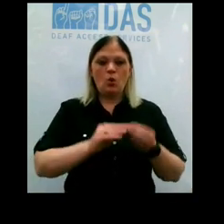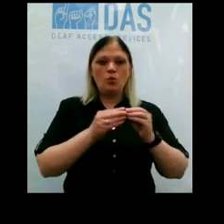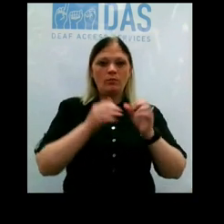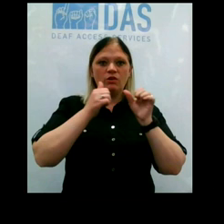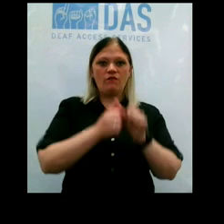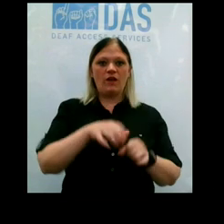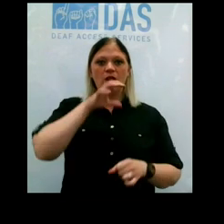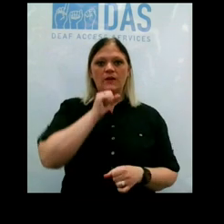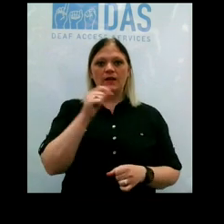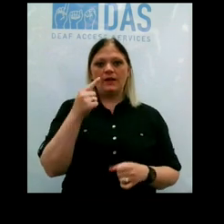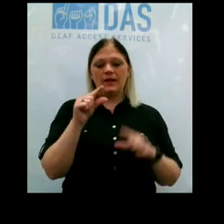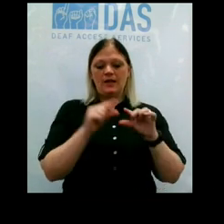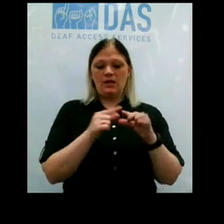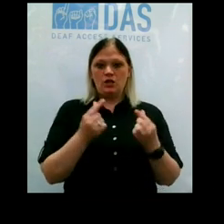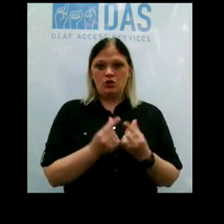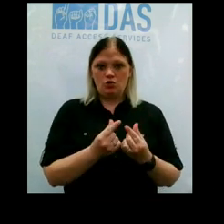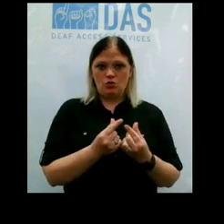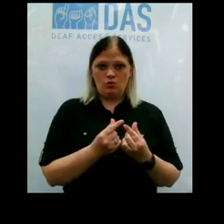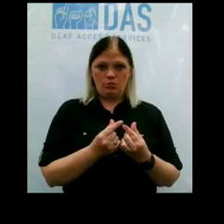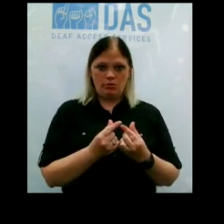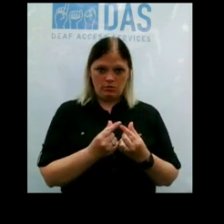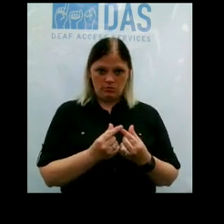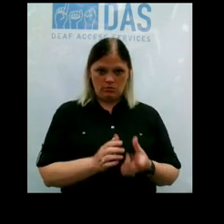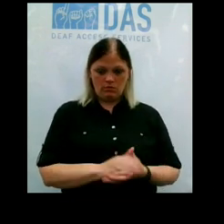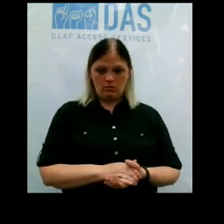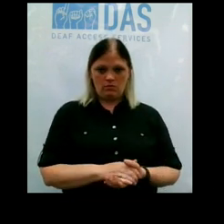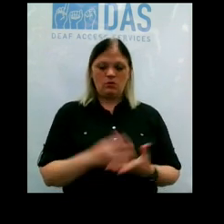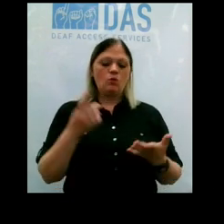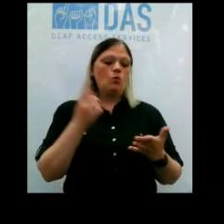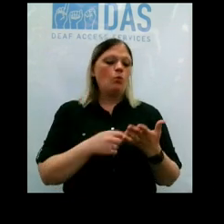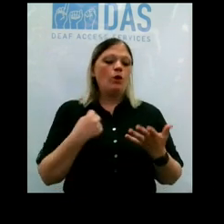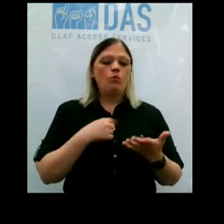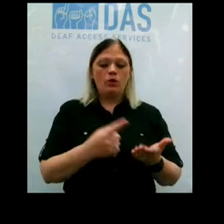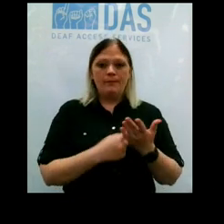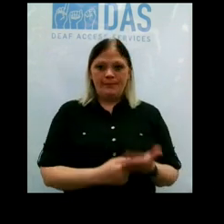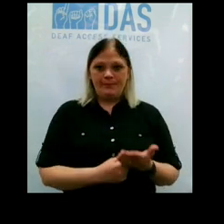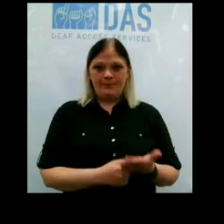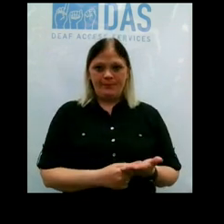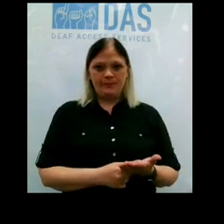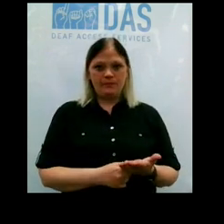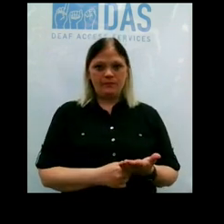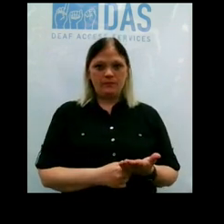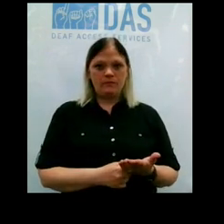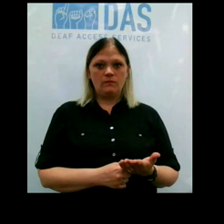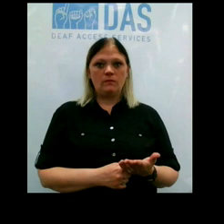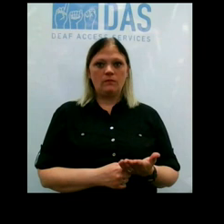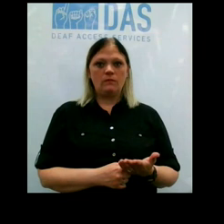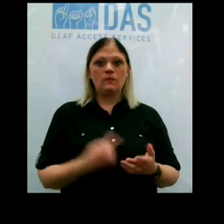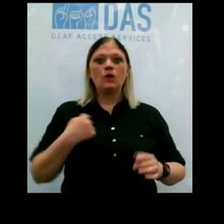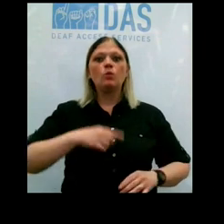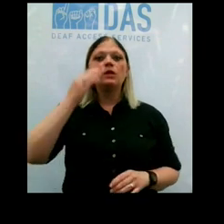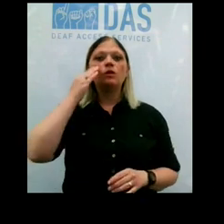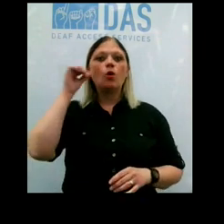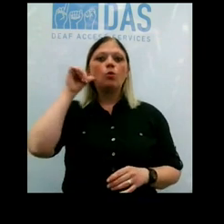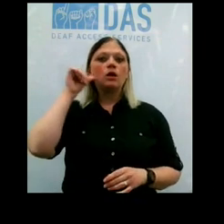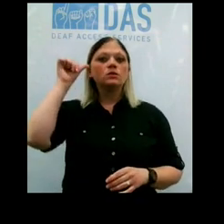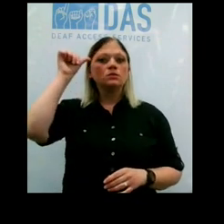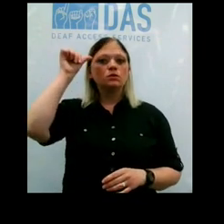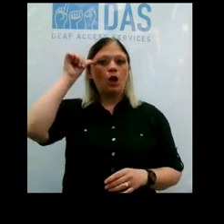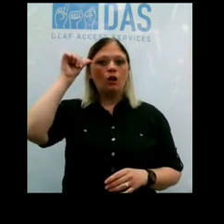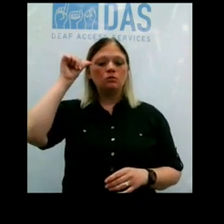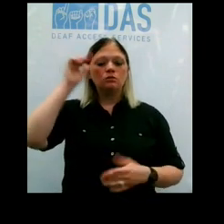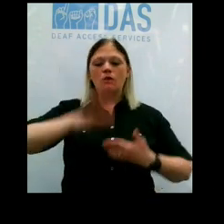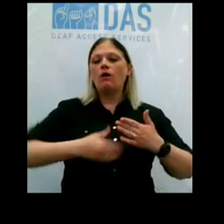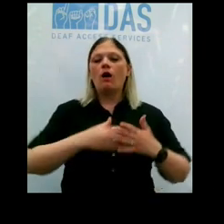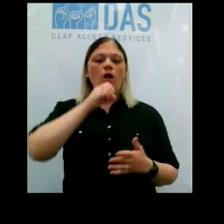are – you know, what we're talking about is the people – we know that adults of